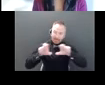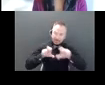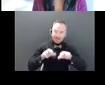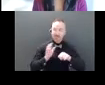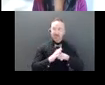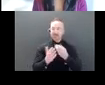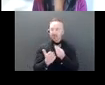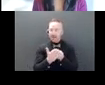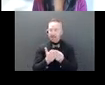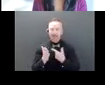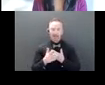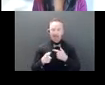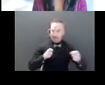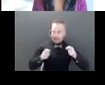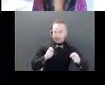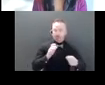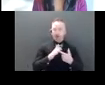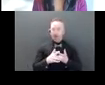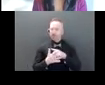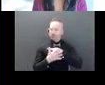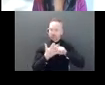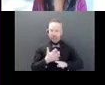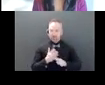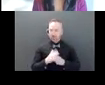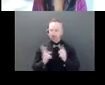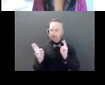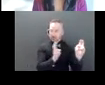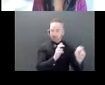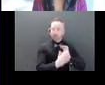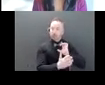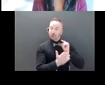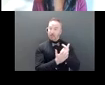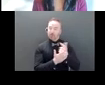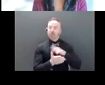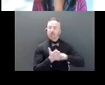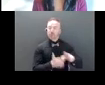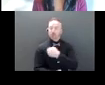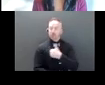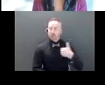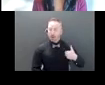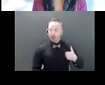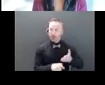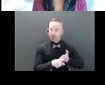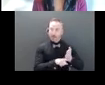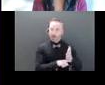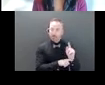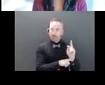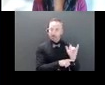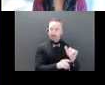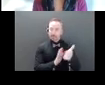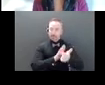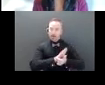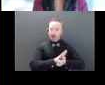securities and law matters. Jennifer graduated from the University of Toronto, faculty of law in 2012,